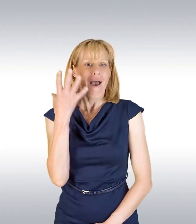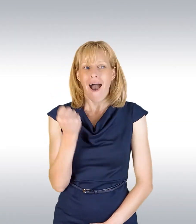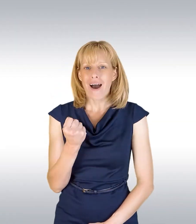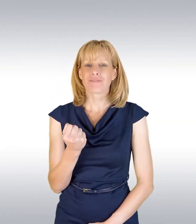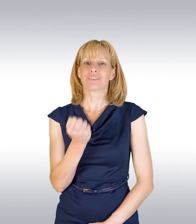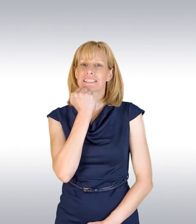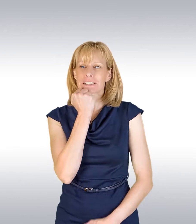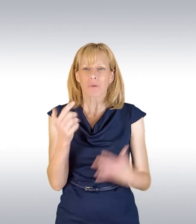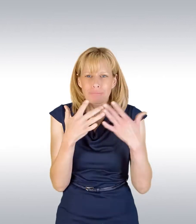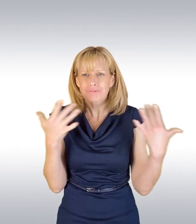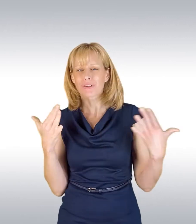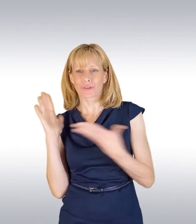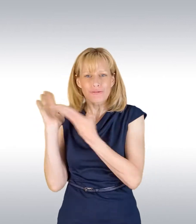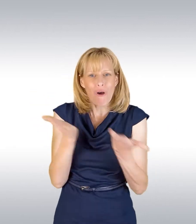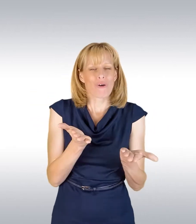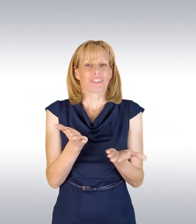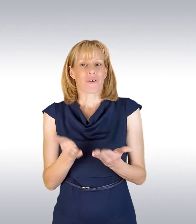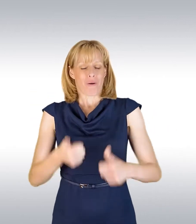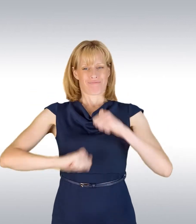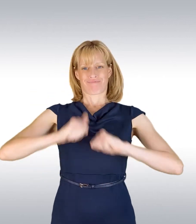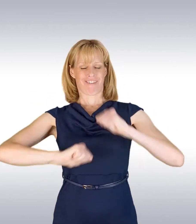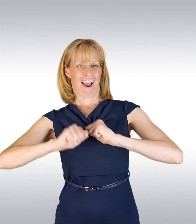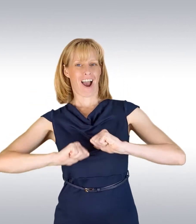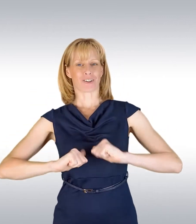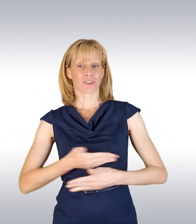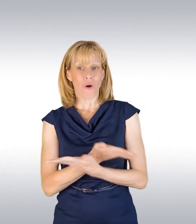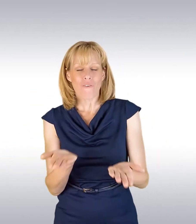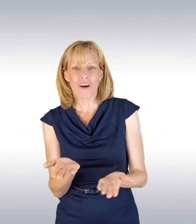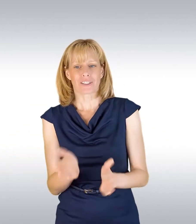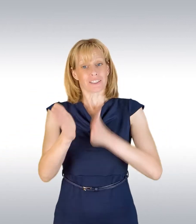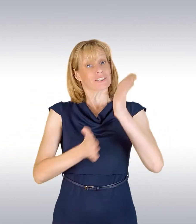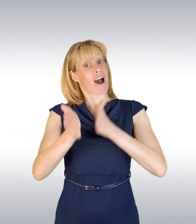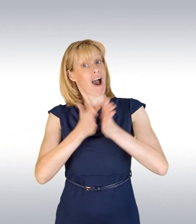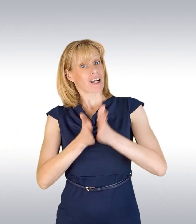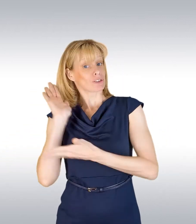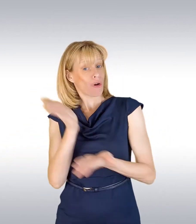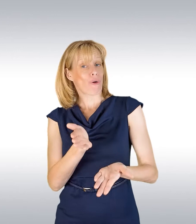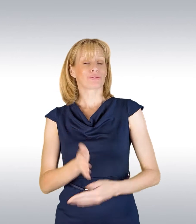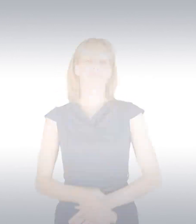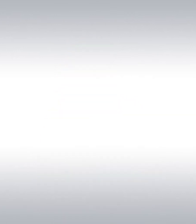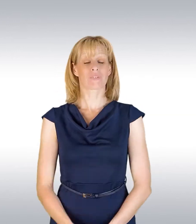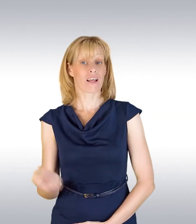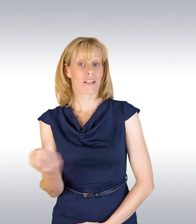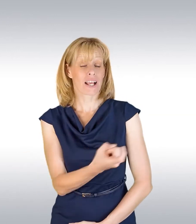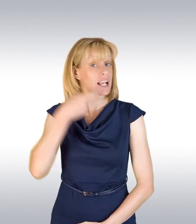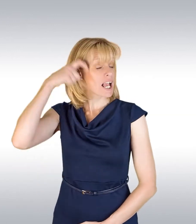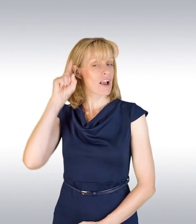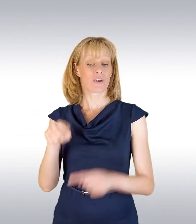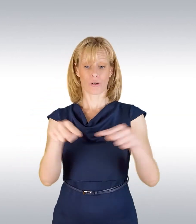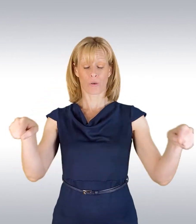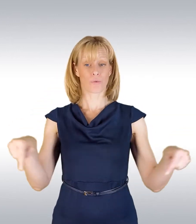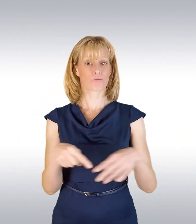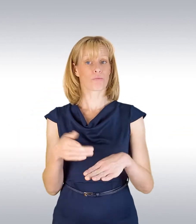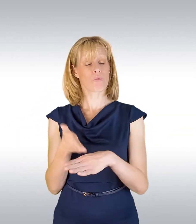When we have multiple dates and shows, we are delighted to be able to offer signed performances. Our hearing loop is fully active in the stalls of